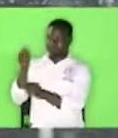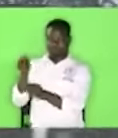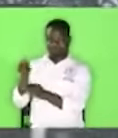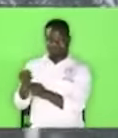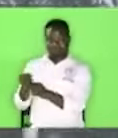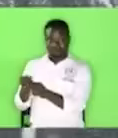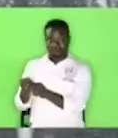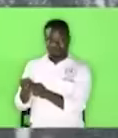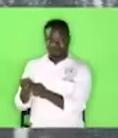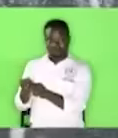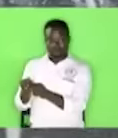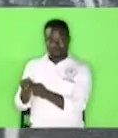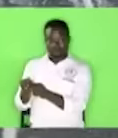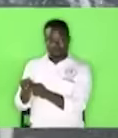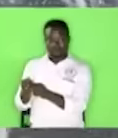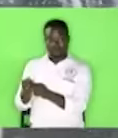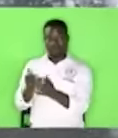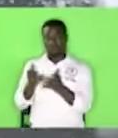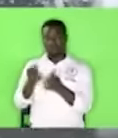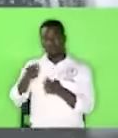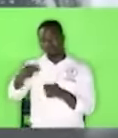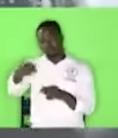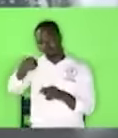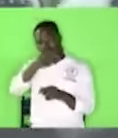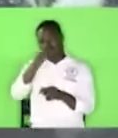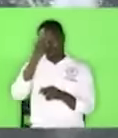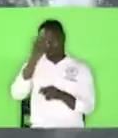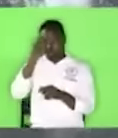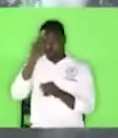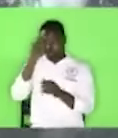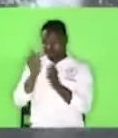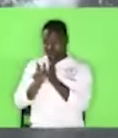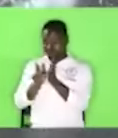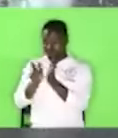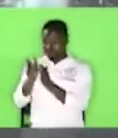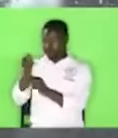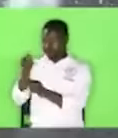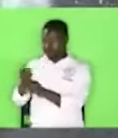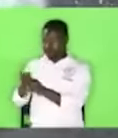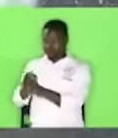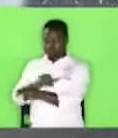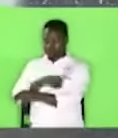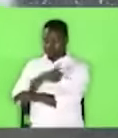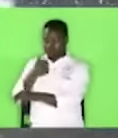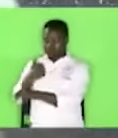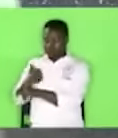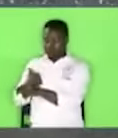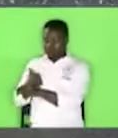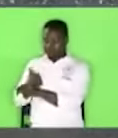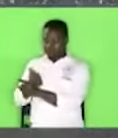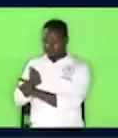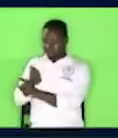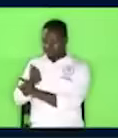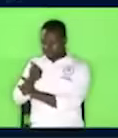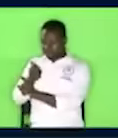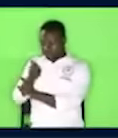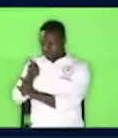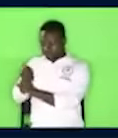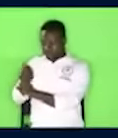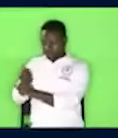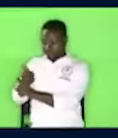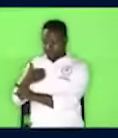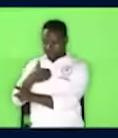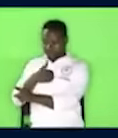But I want you to know that the name Jesus does not just hold authority, but the name Jesus is the most powerful name in the